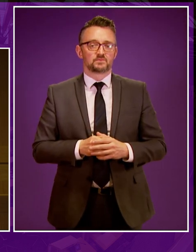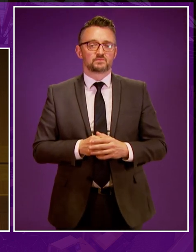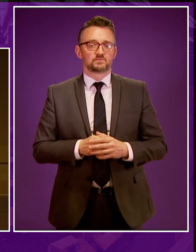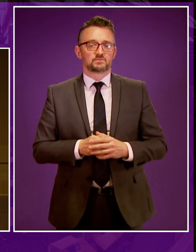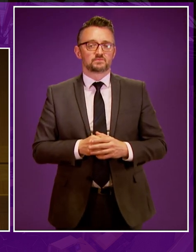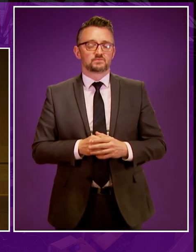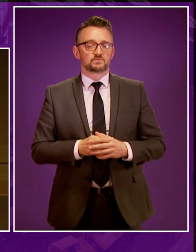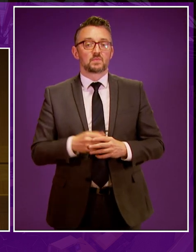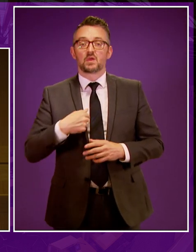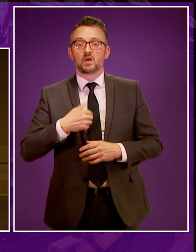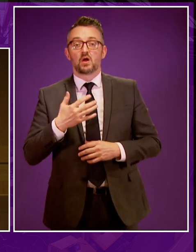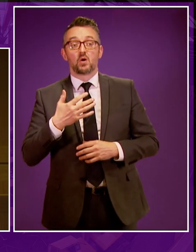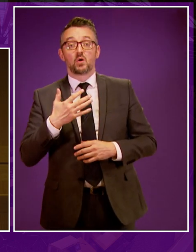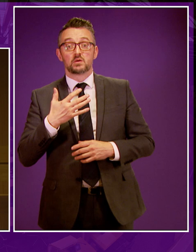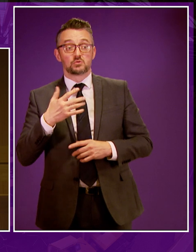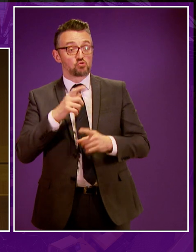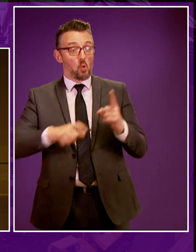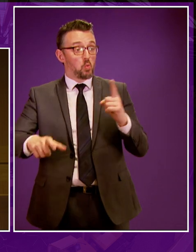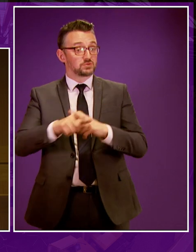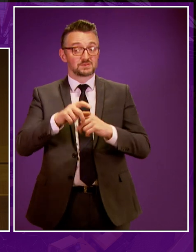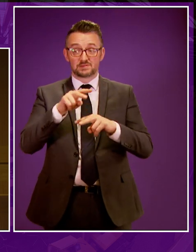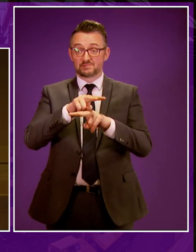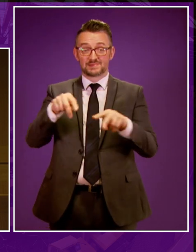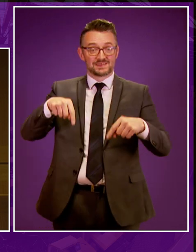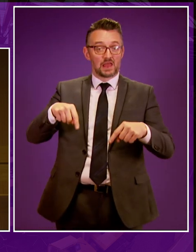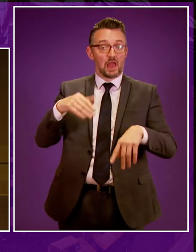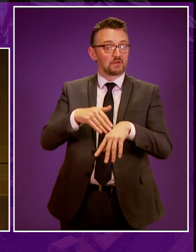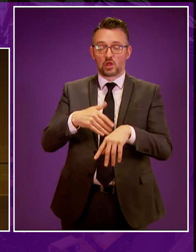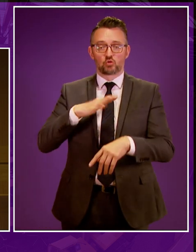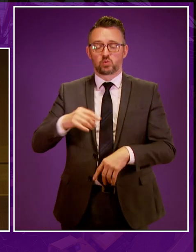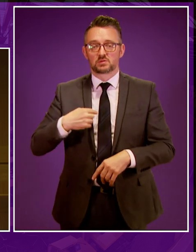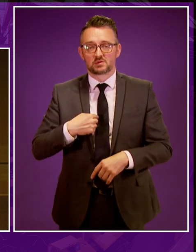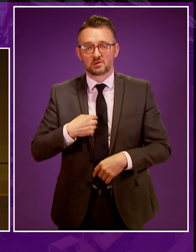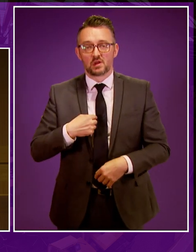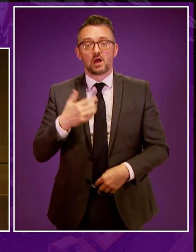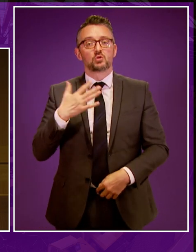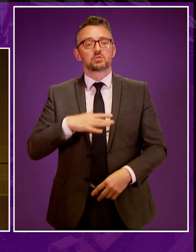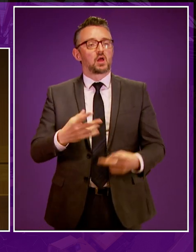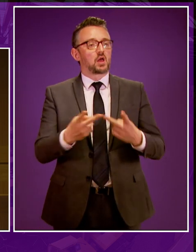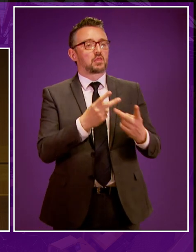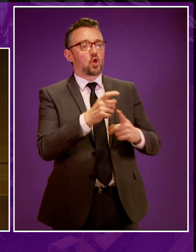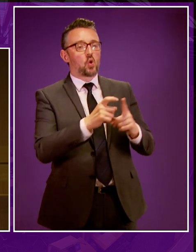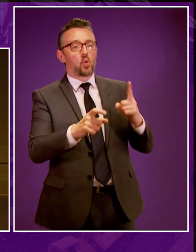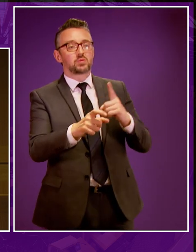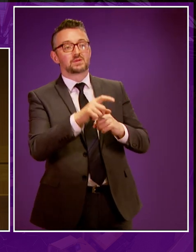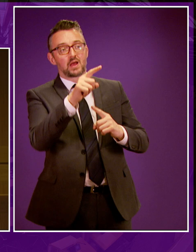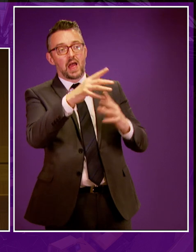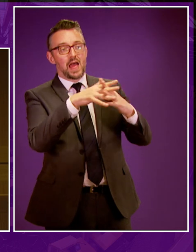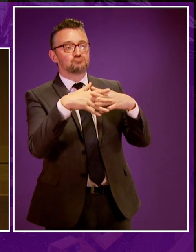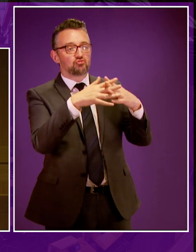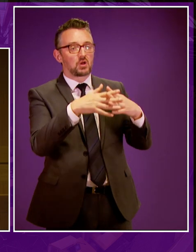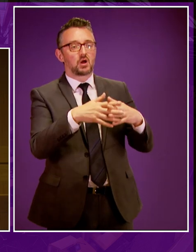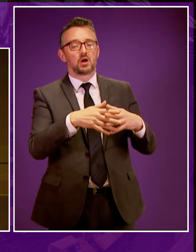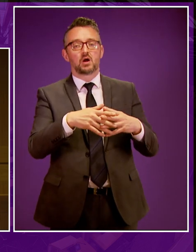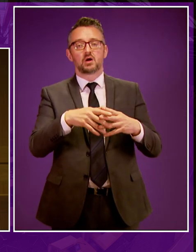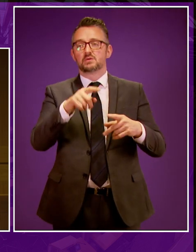I don't want to see a single community here affected by this. But I also don't want to see another community in the US or anywhere